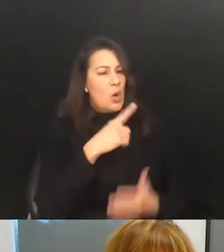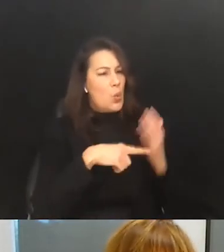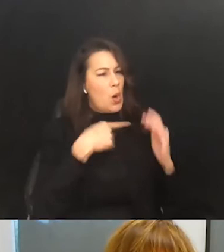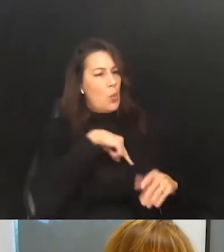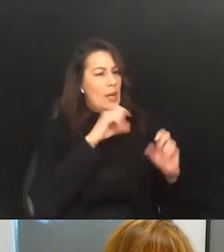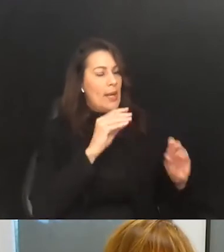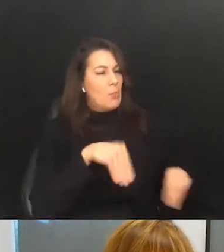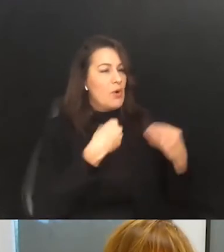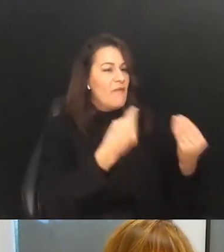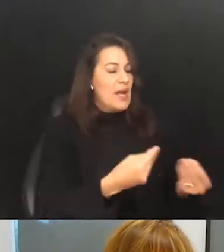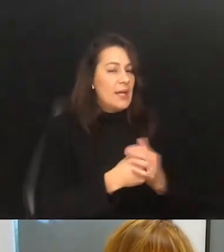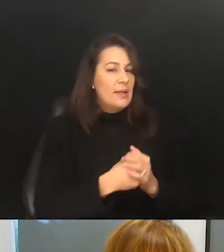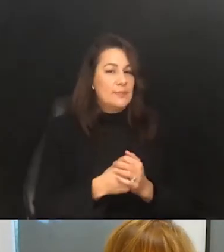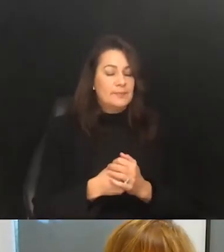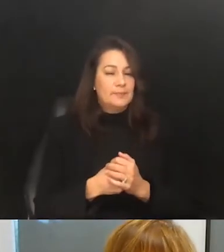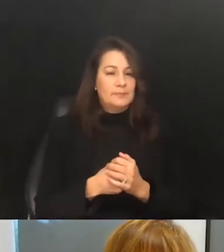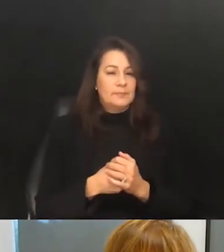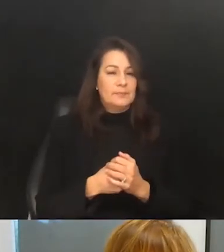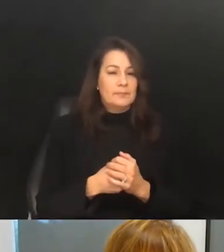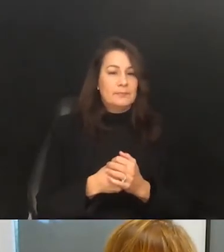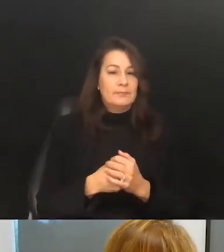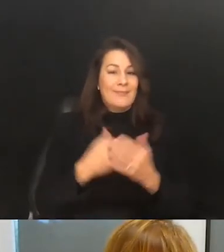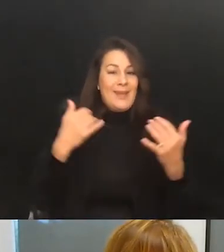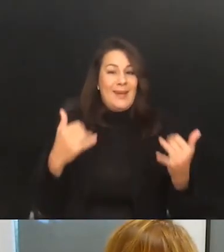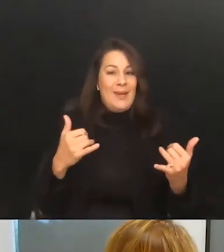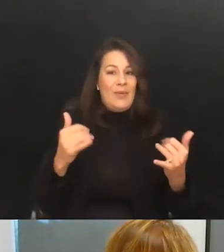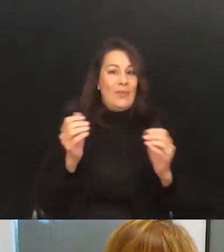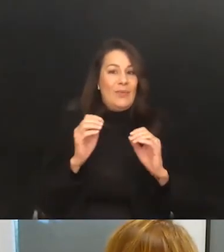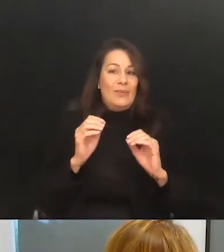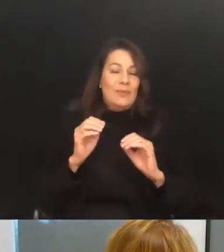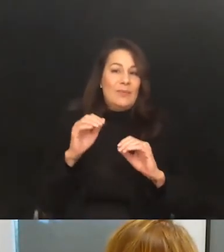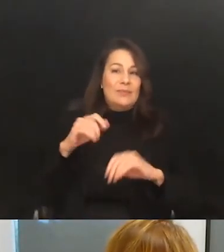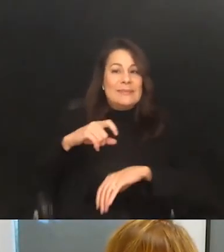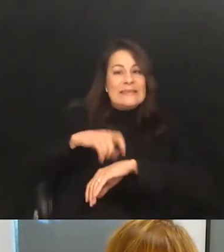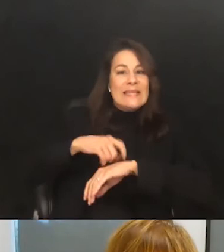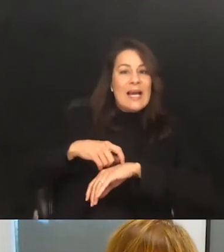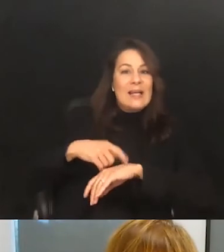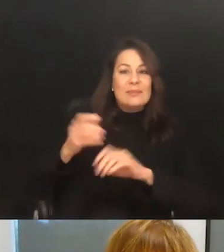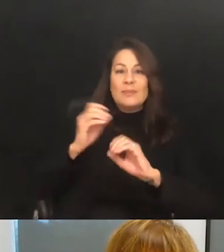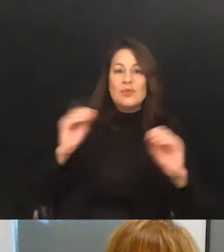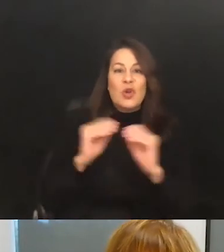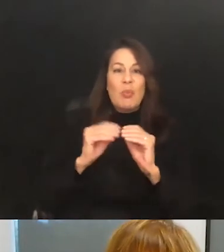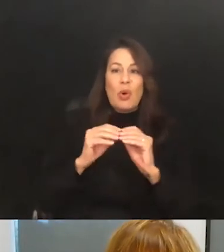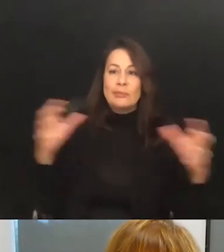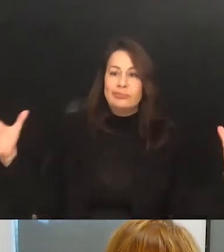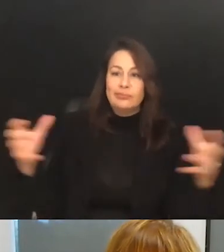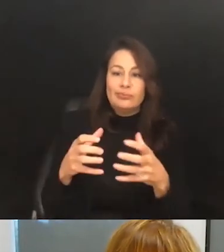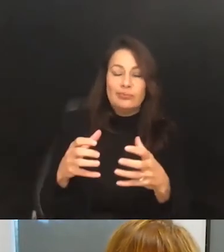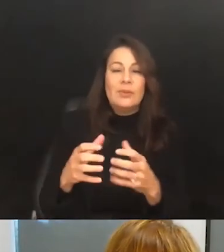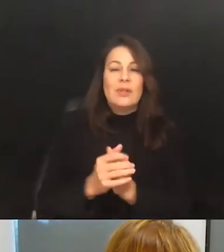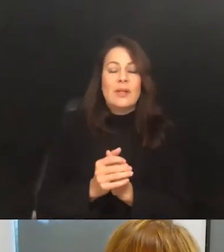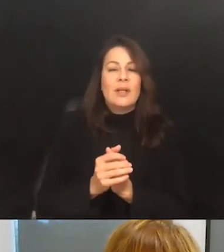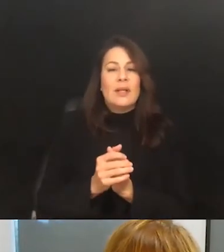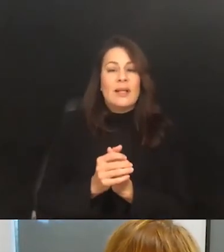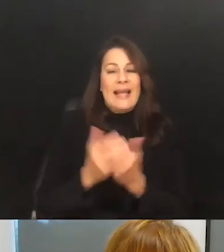this sort of decentralized, um, moment has allowed us to do to, and has